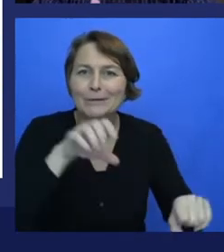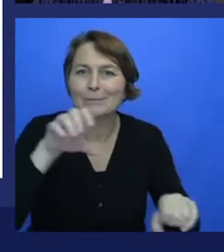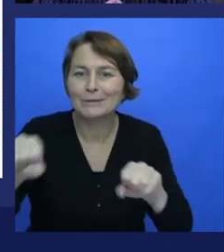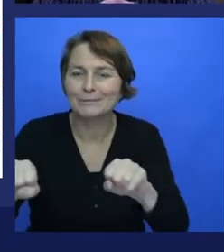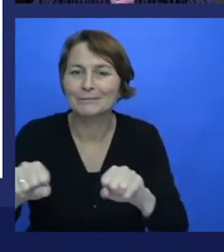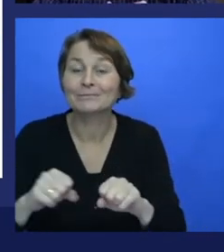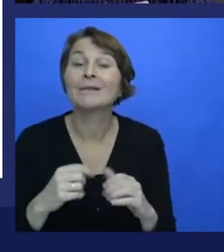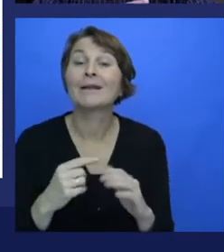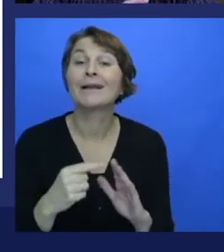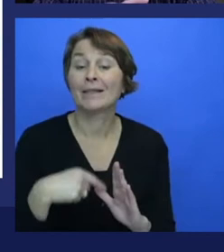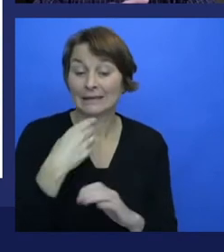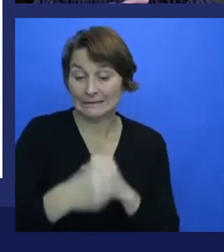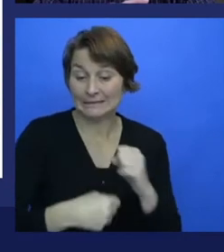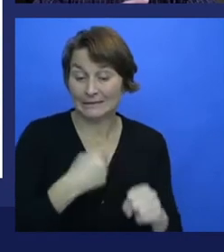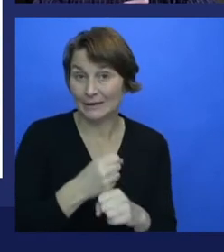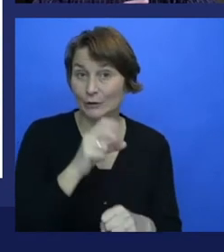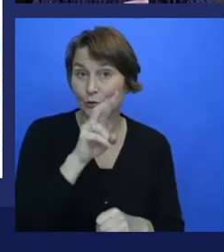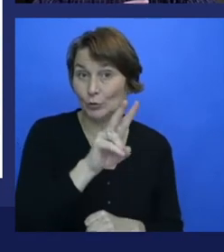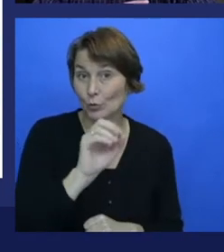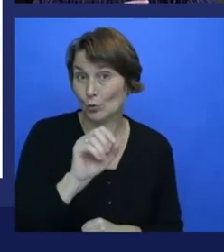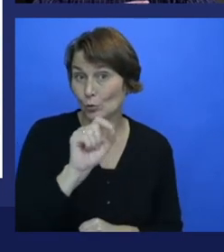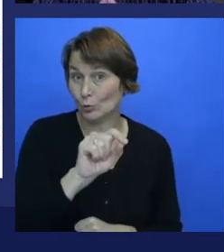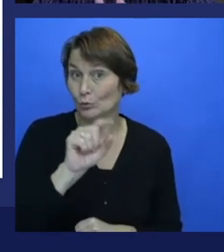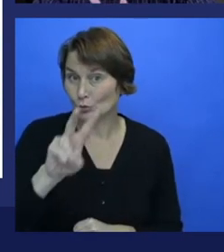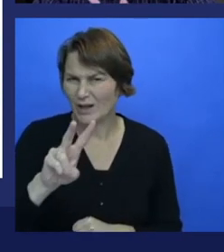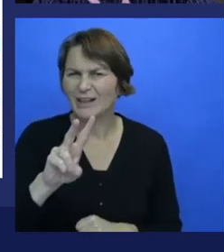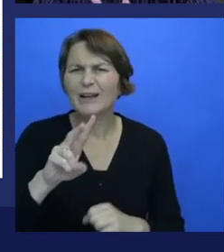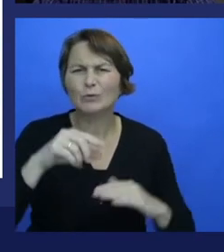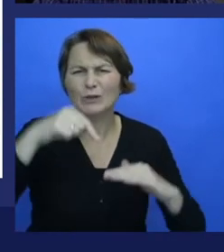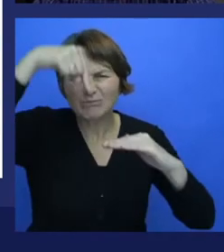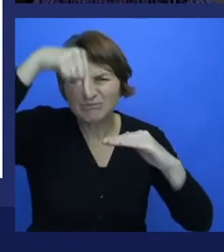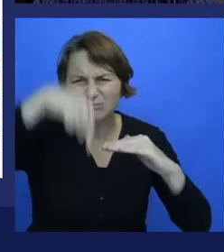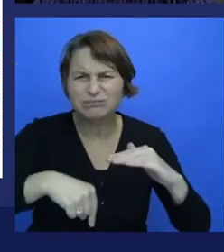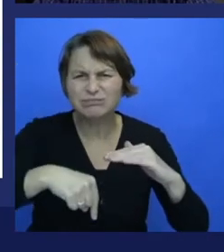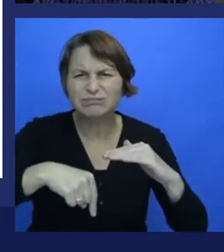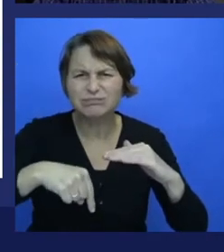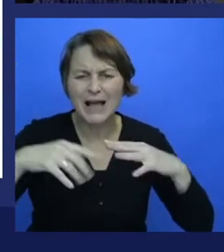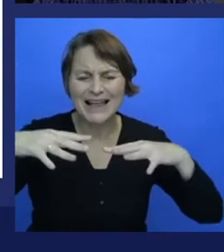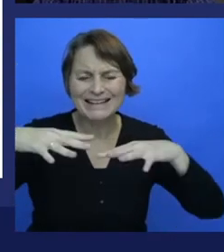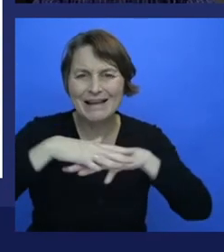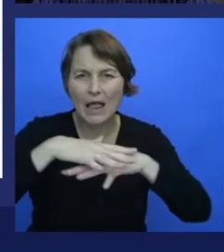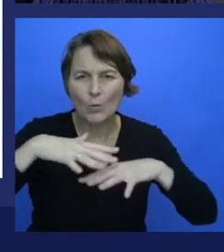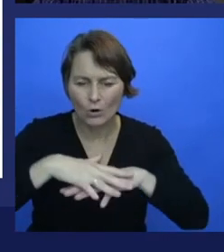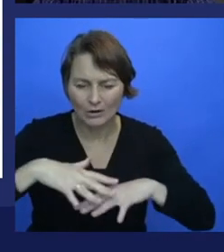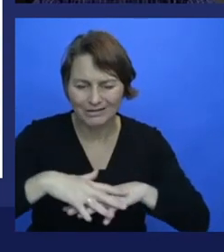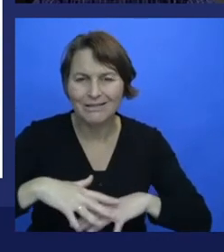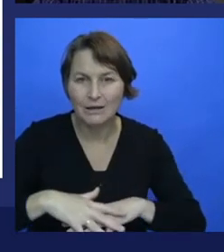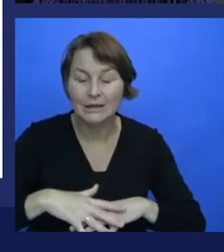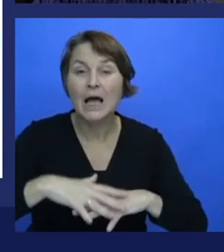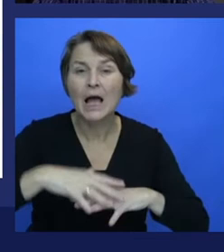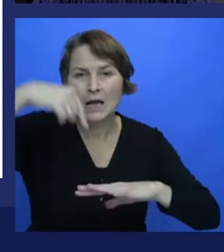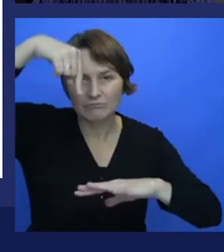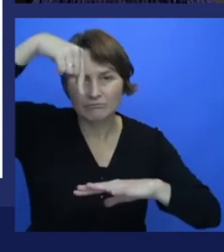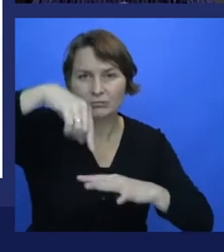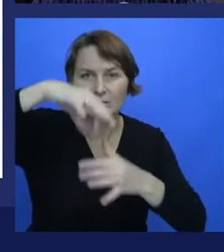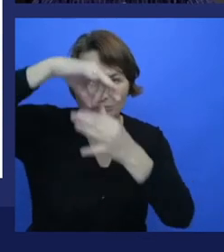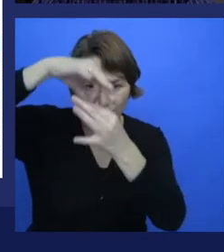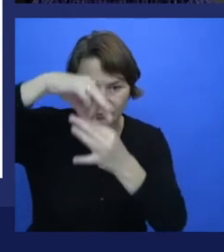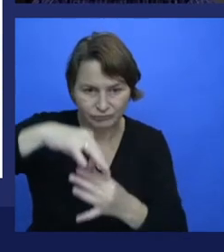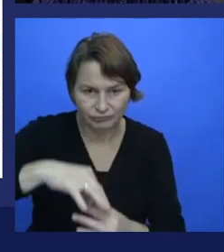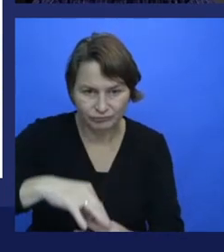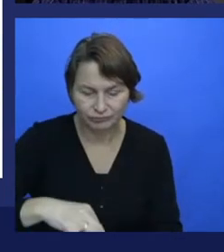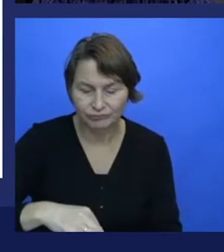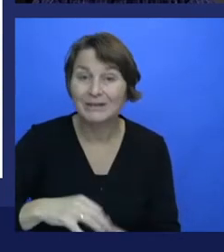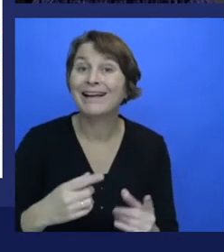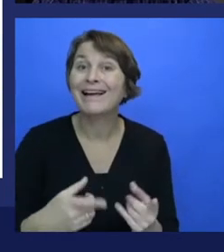a deep convoluted neural network. And they ran in the competition on September 30, 2012. And their first